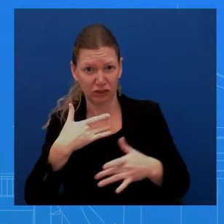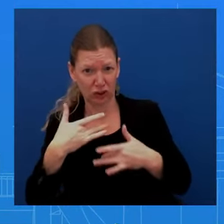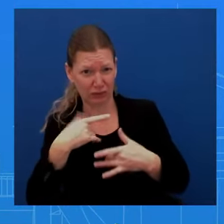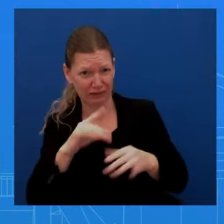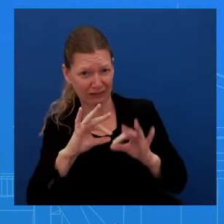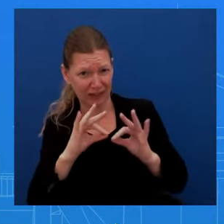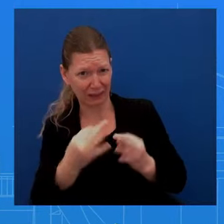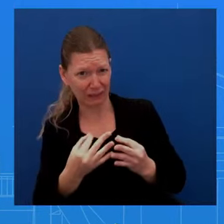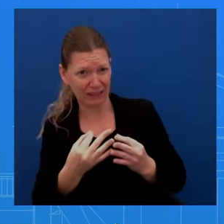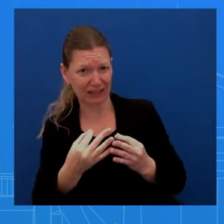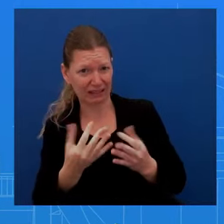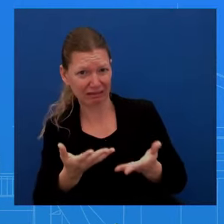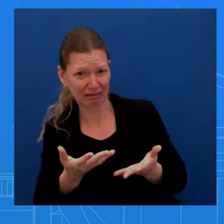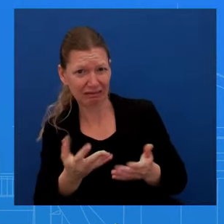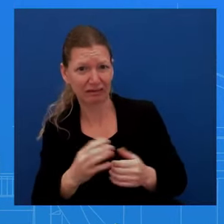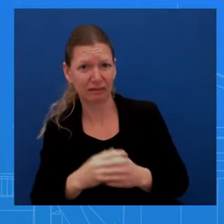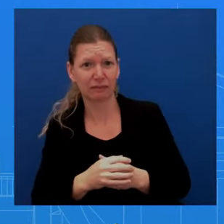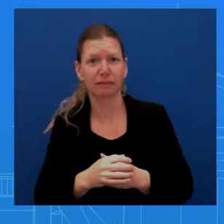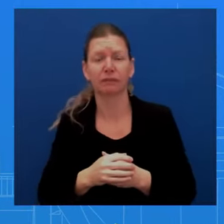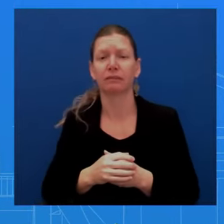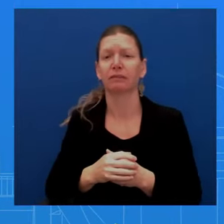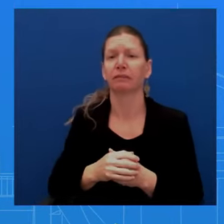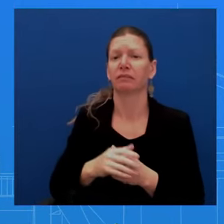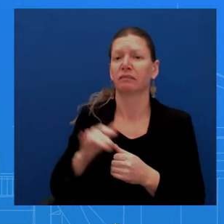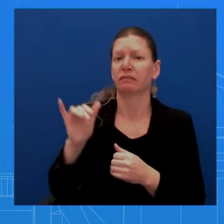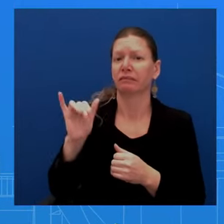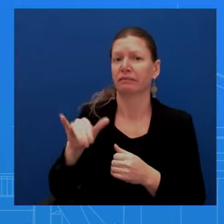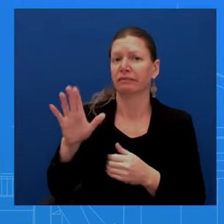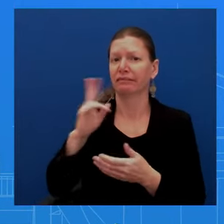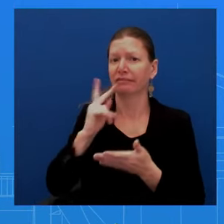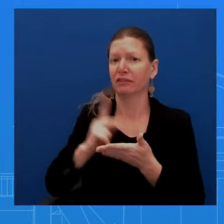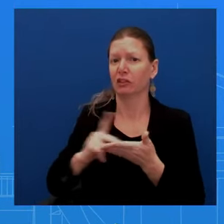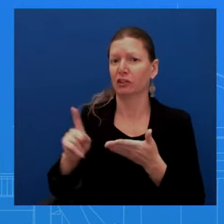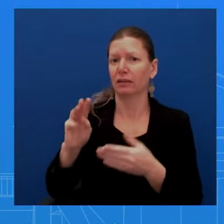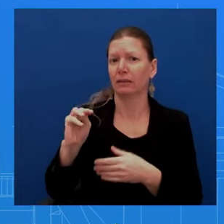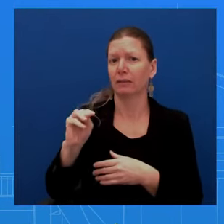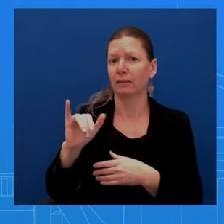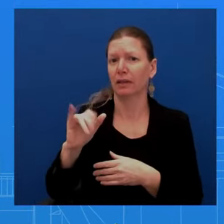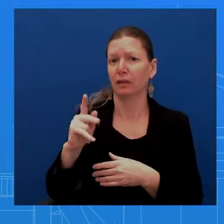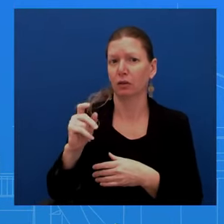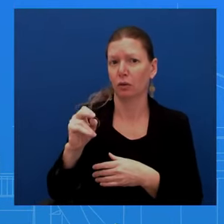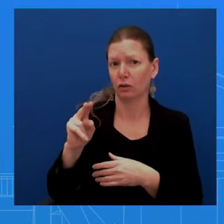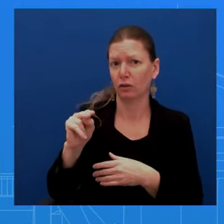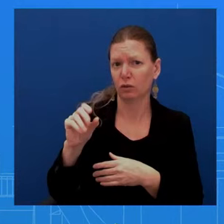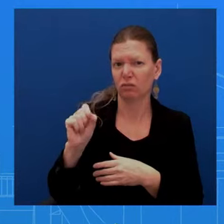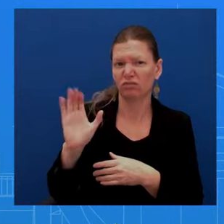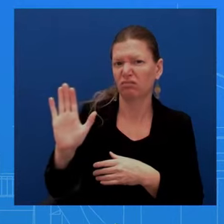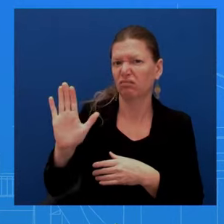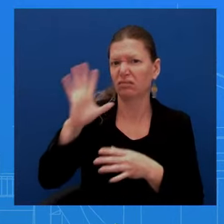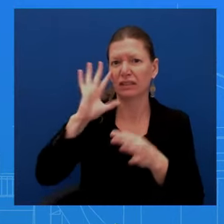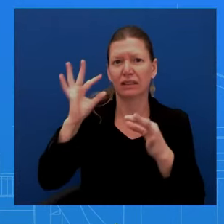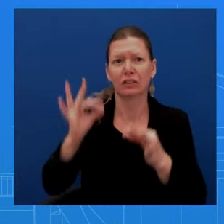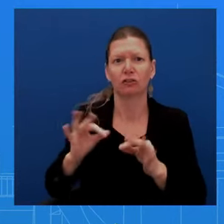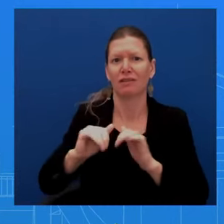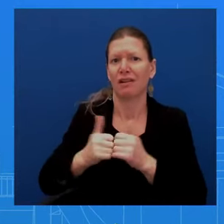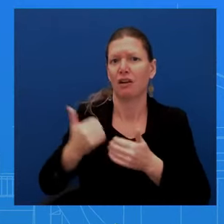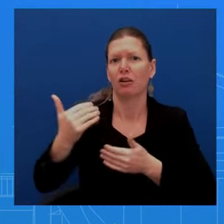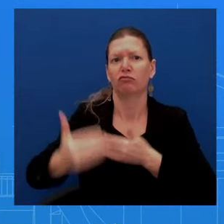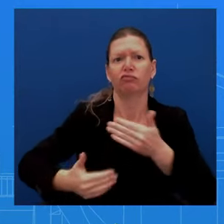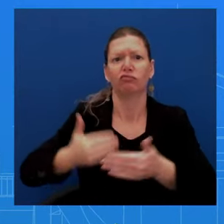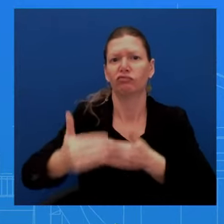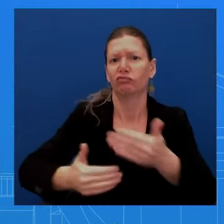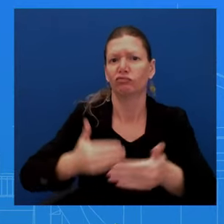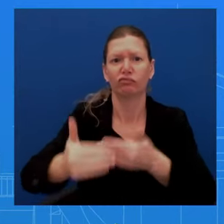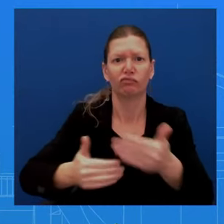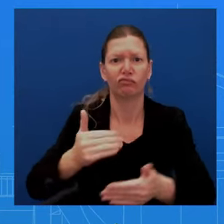uh, to, for him to decide, uh, what, how he's going to be moving forward. We've been really clear. Uh, I mean, what we've said